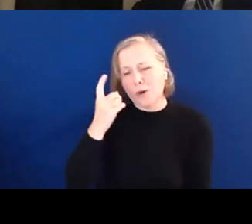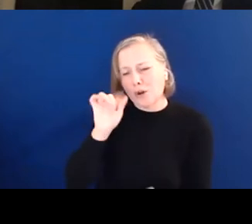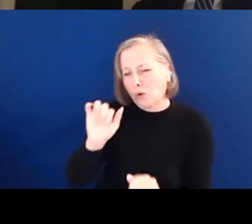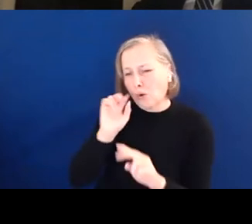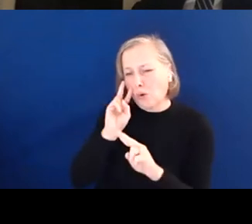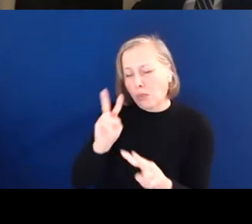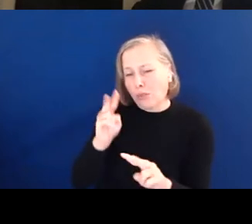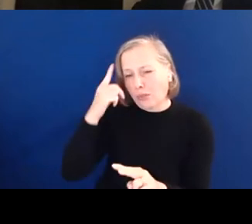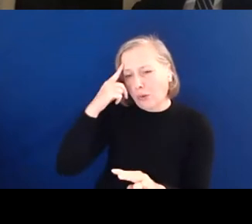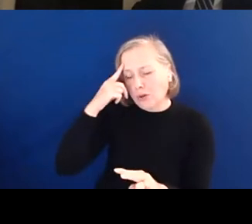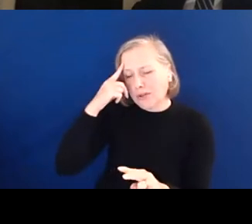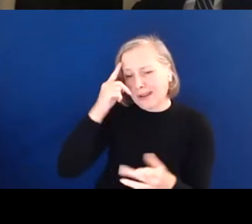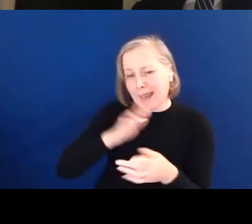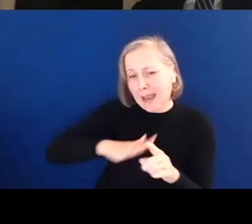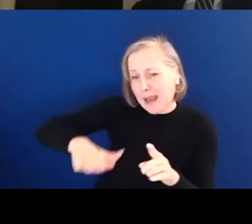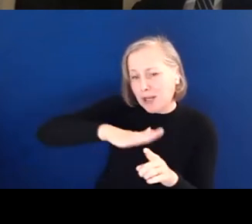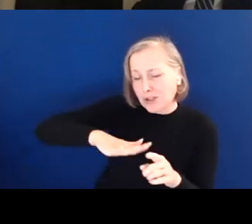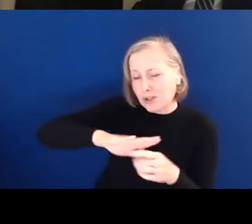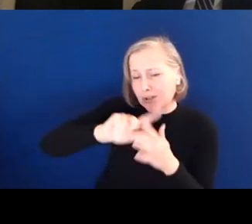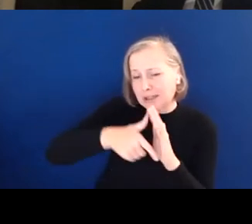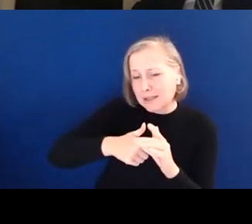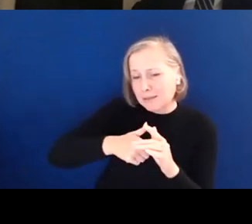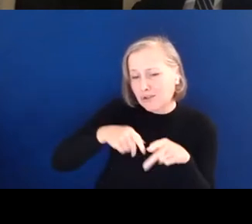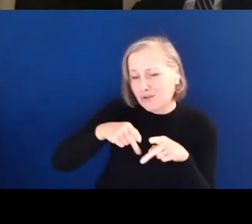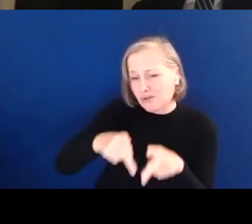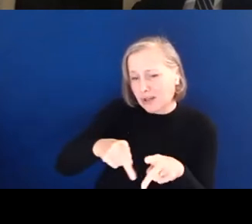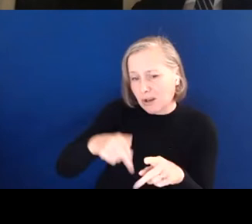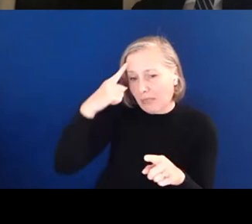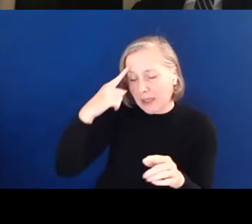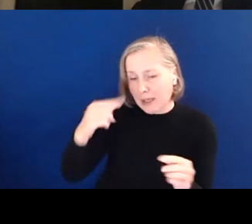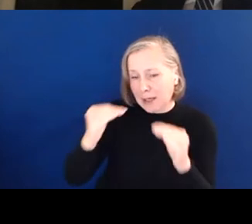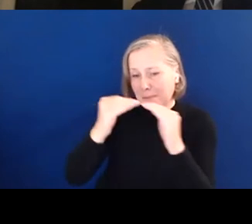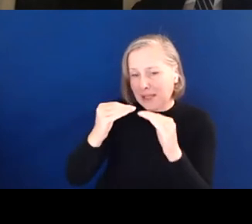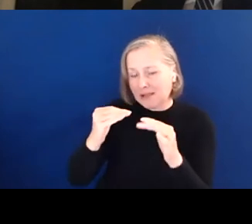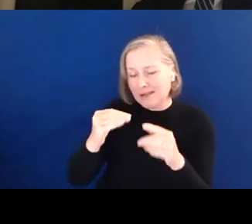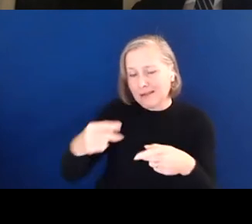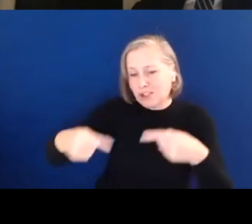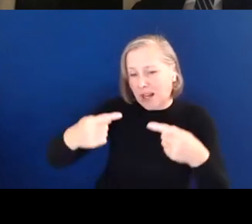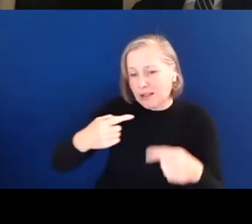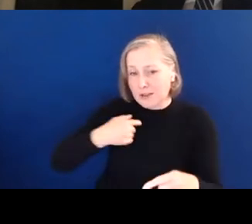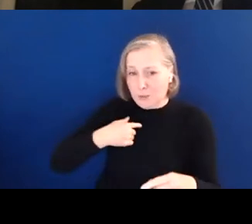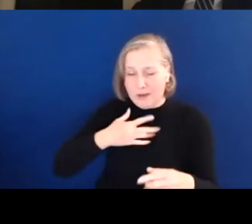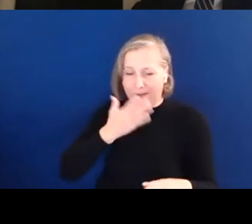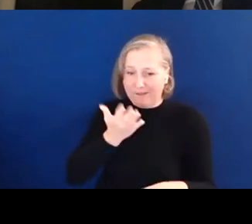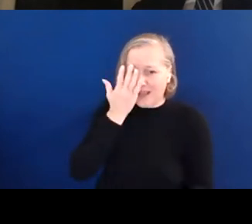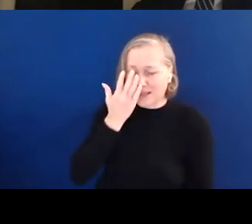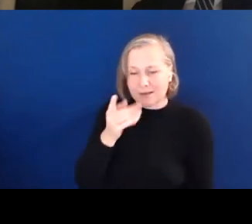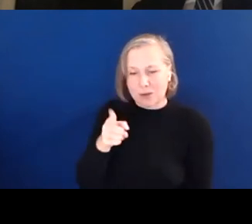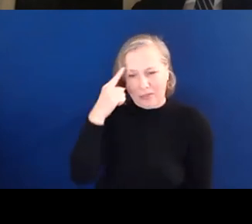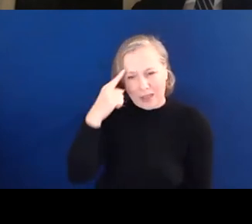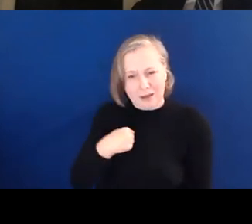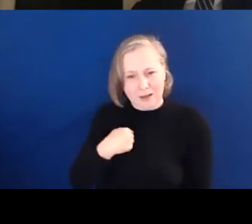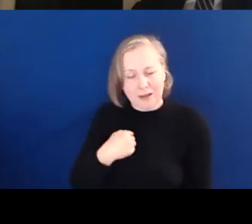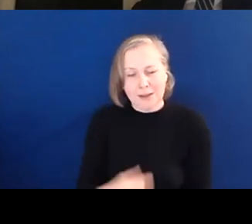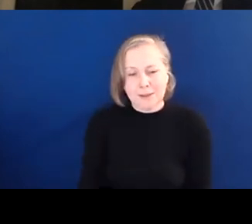in the national disability strategy. Do you think it meets the challenges that we as disabled people face now? Thanks very much for